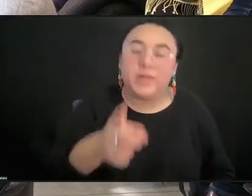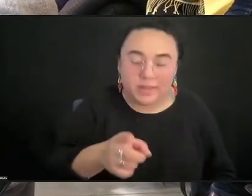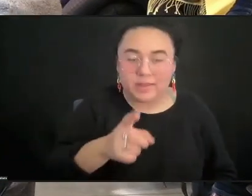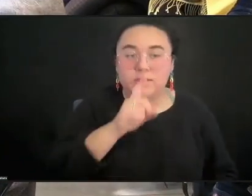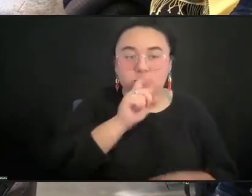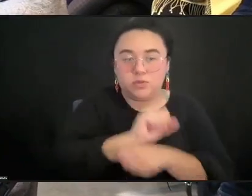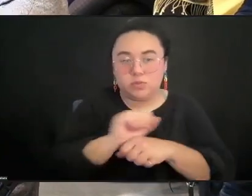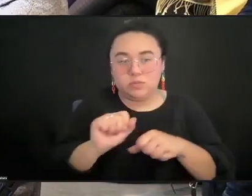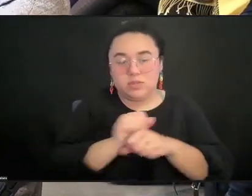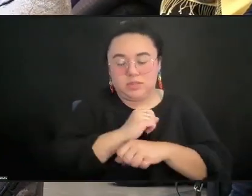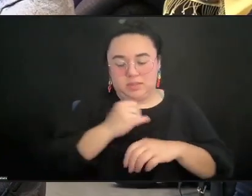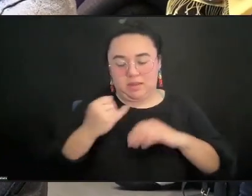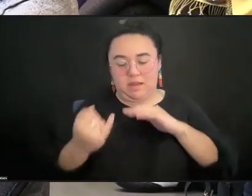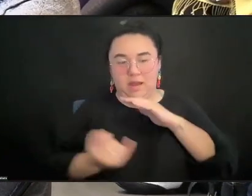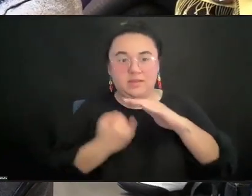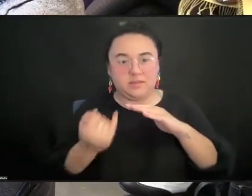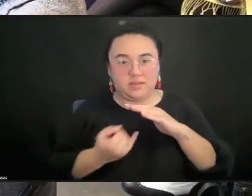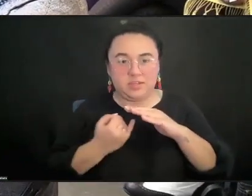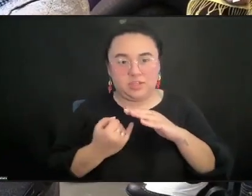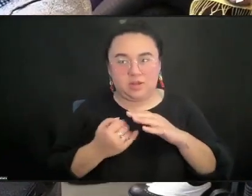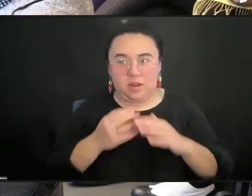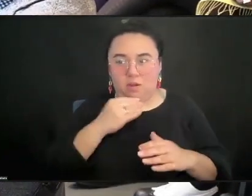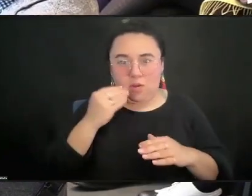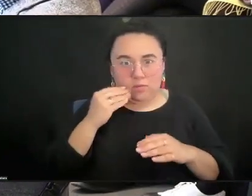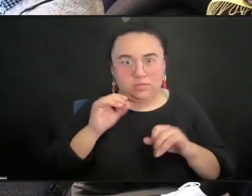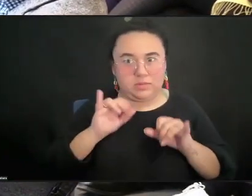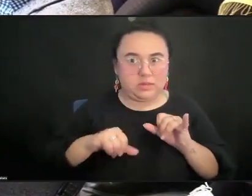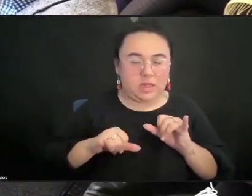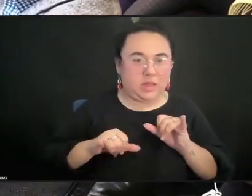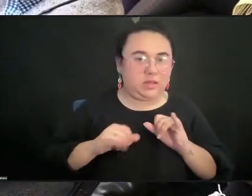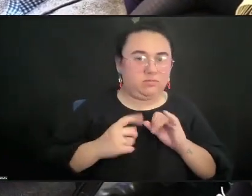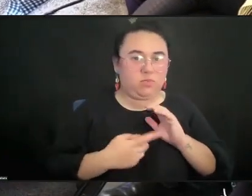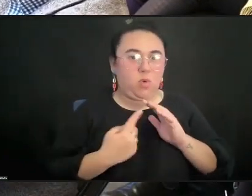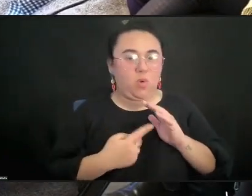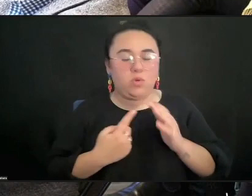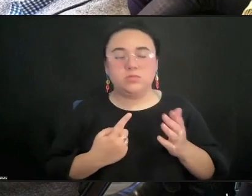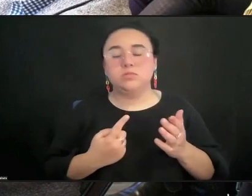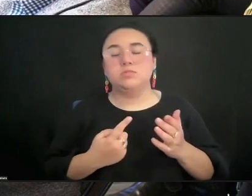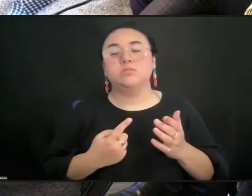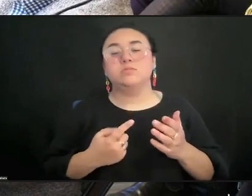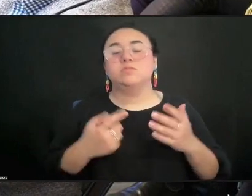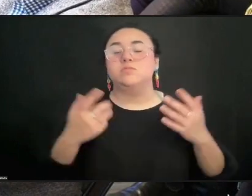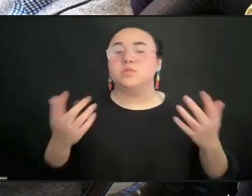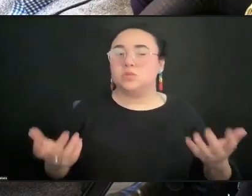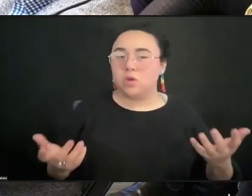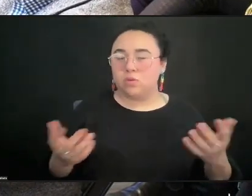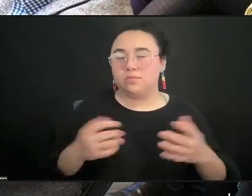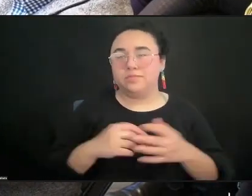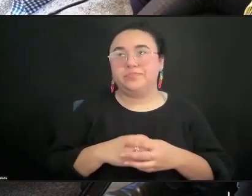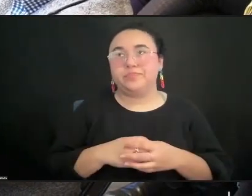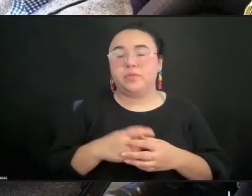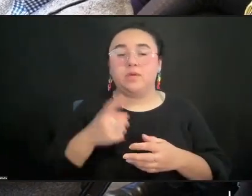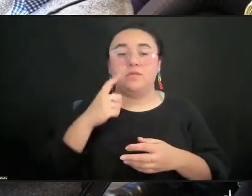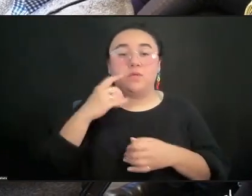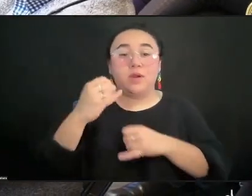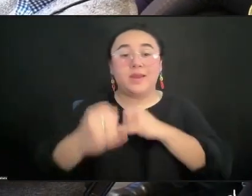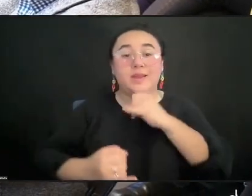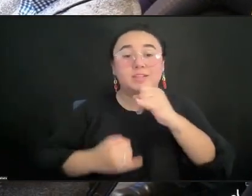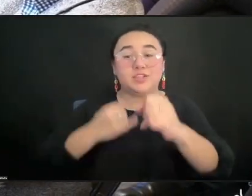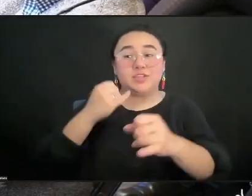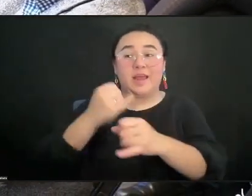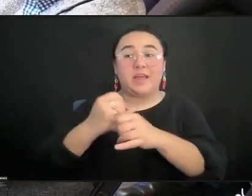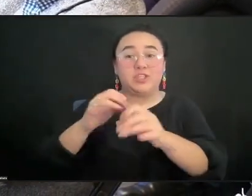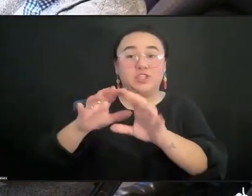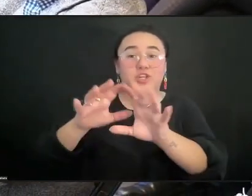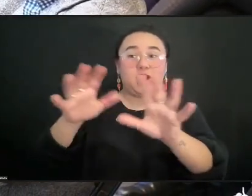when you talk about the challenges of international presenting, I think that in the field at large, we have all felt the